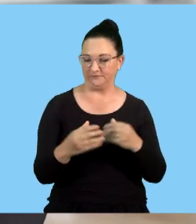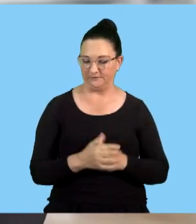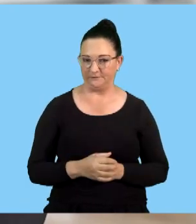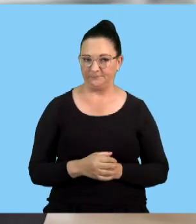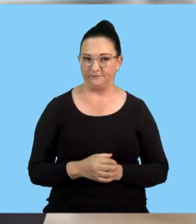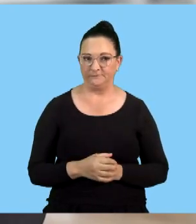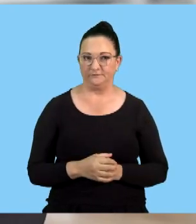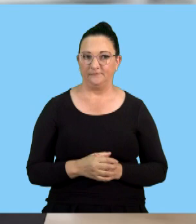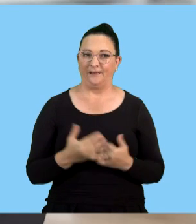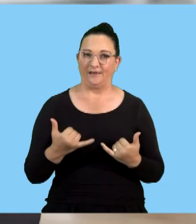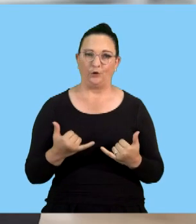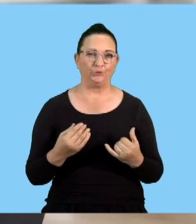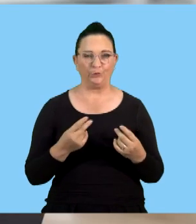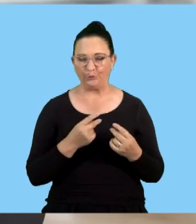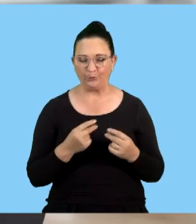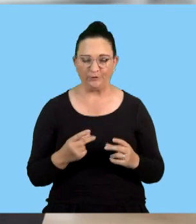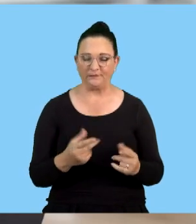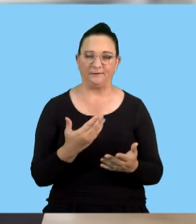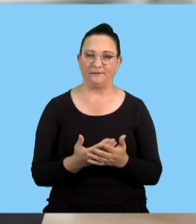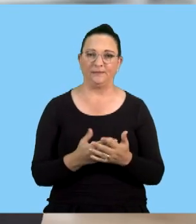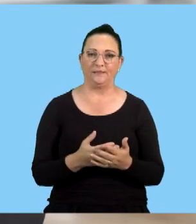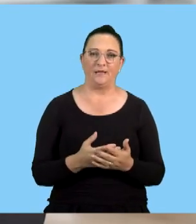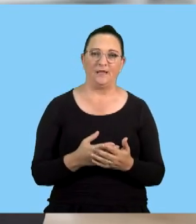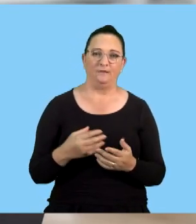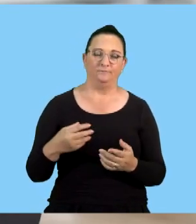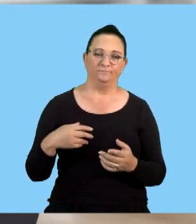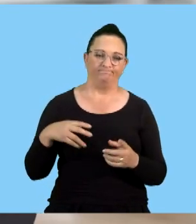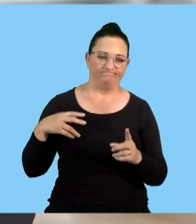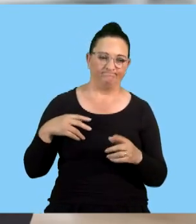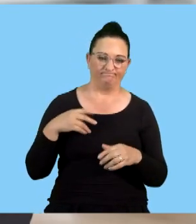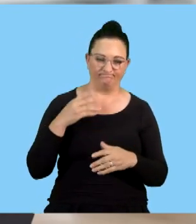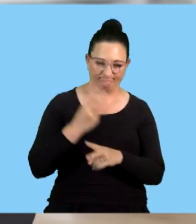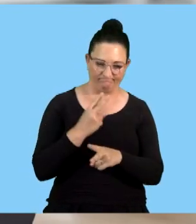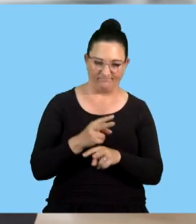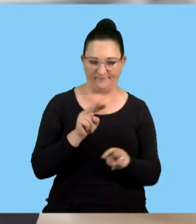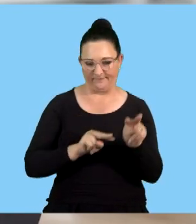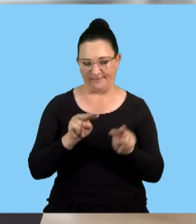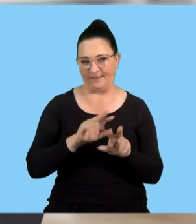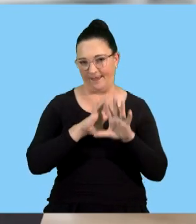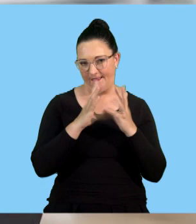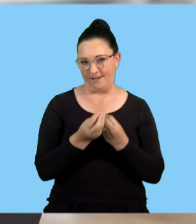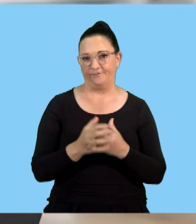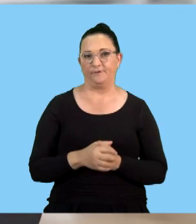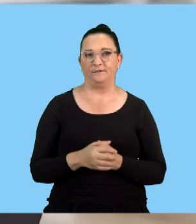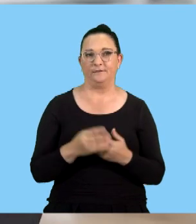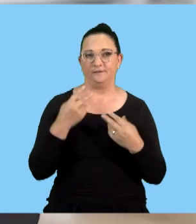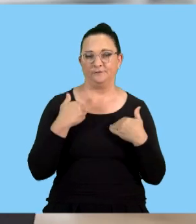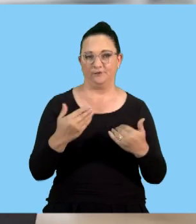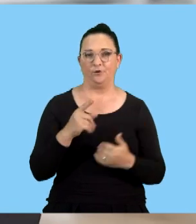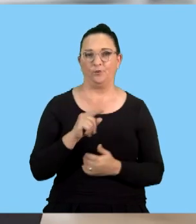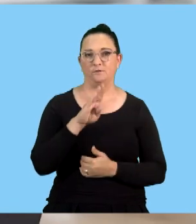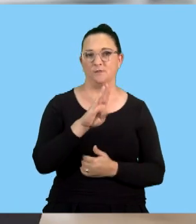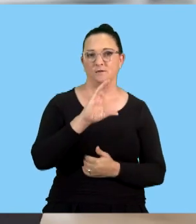So we'll just do a quick recap of everything that we've covered throughout this lesson. We started with the